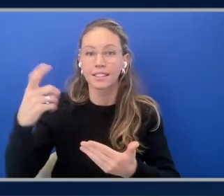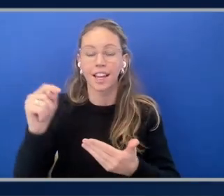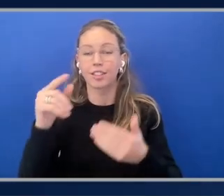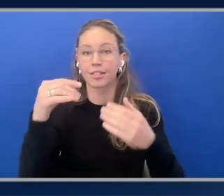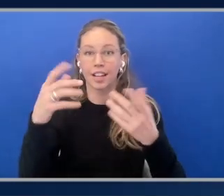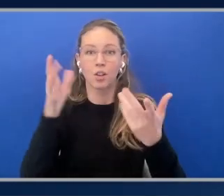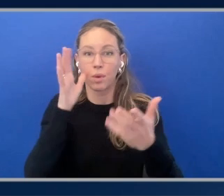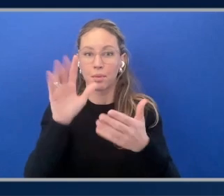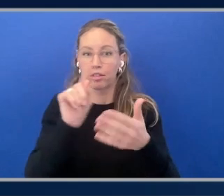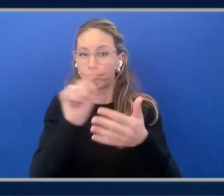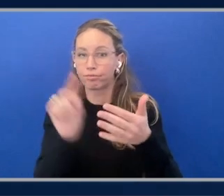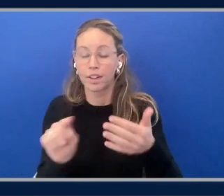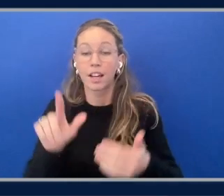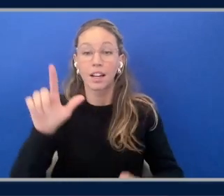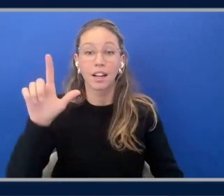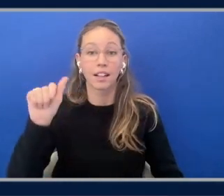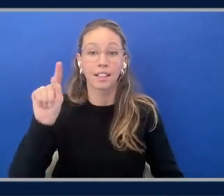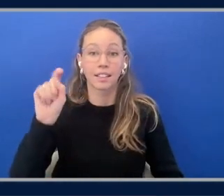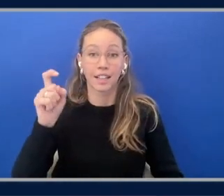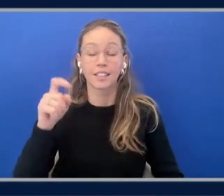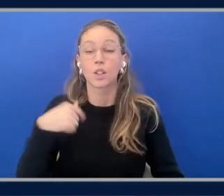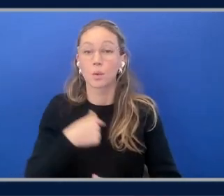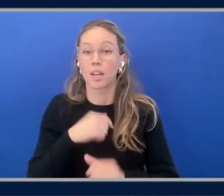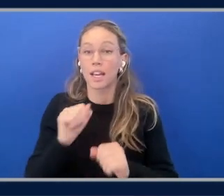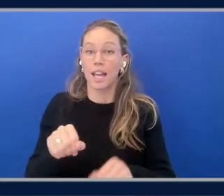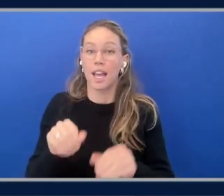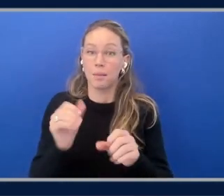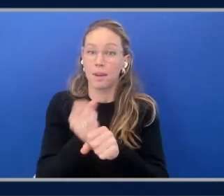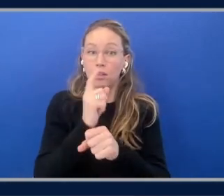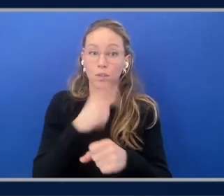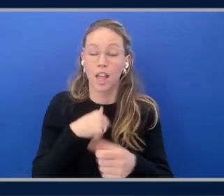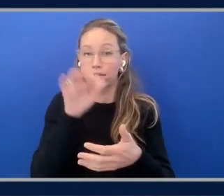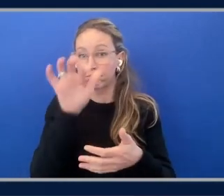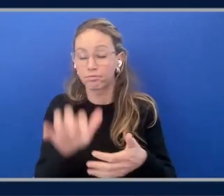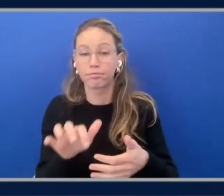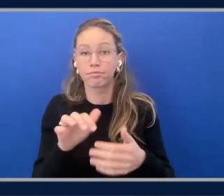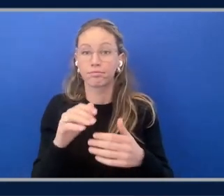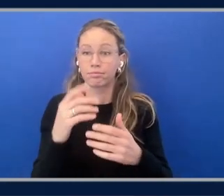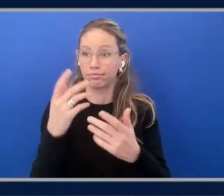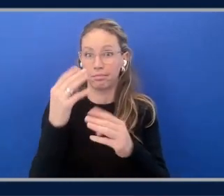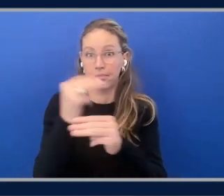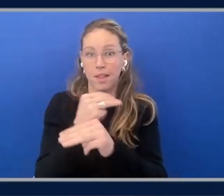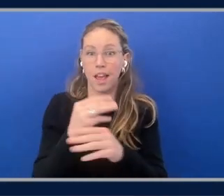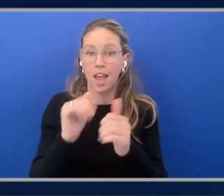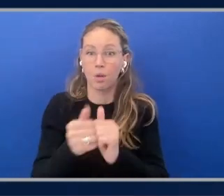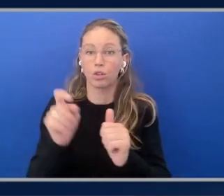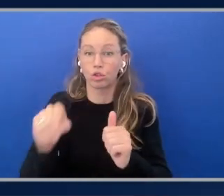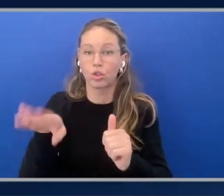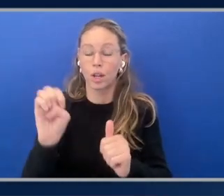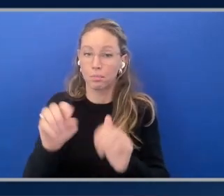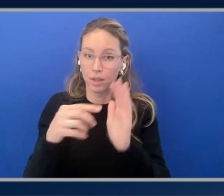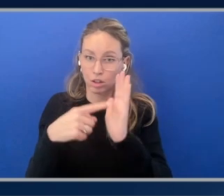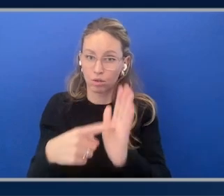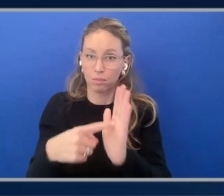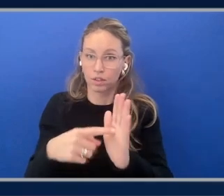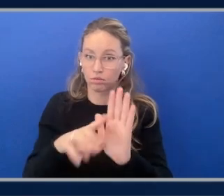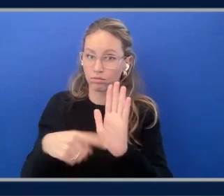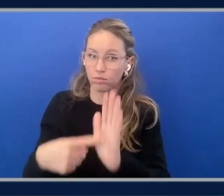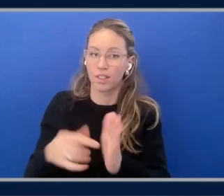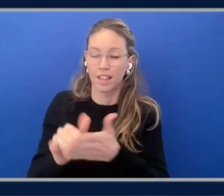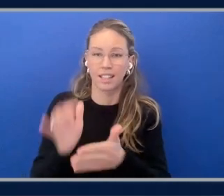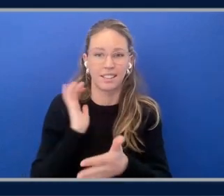latex. we can render the formulas in the way that mathematical, you know, formulas should be represented. And this is like our fastest,